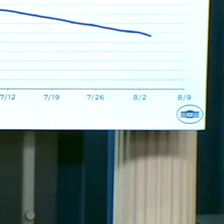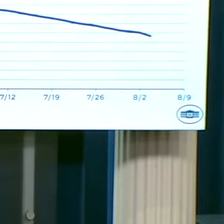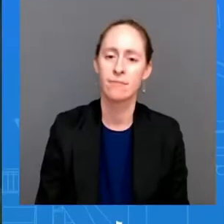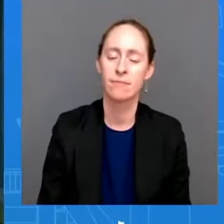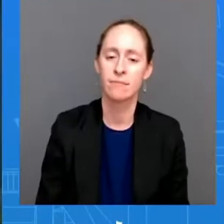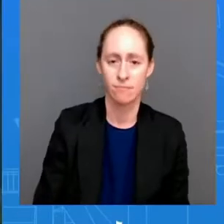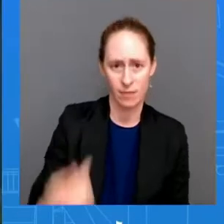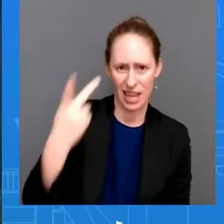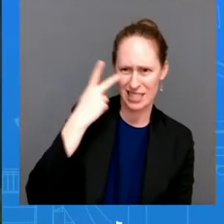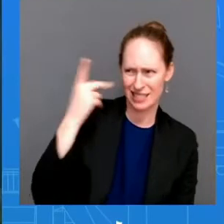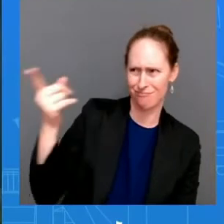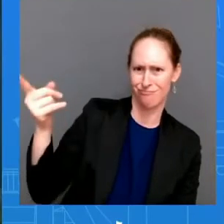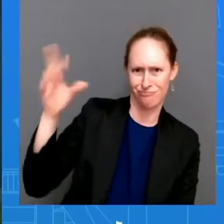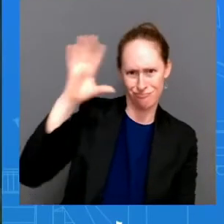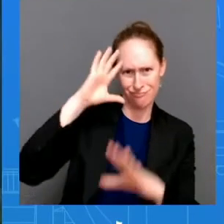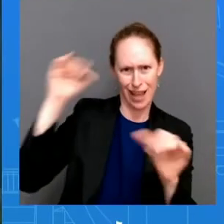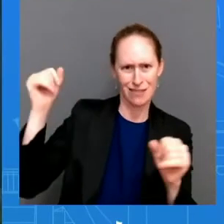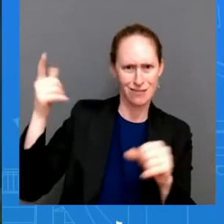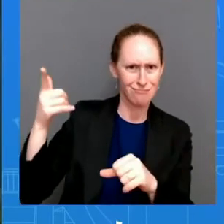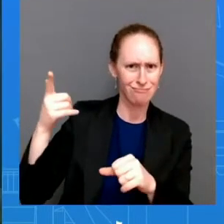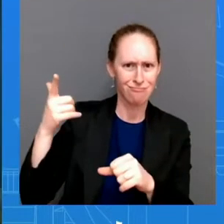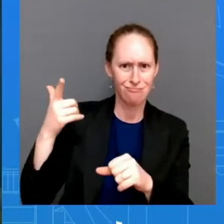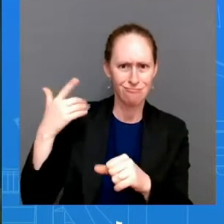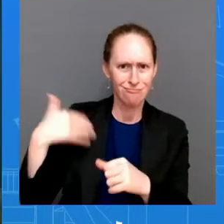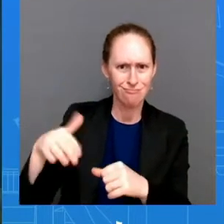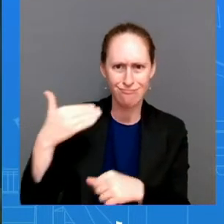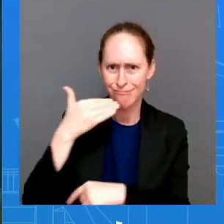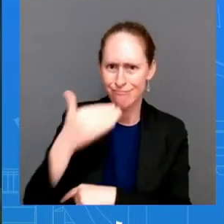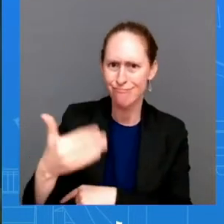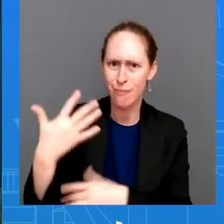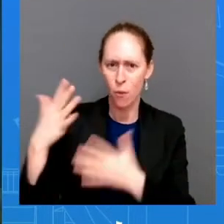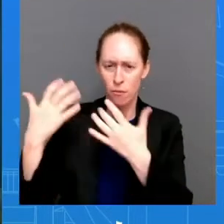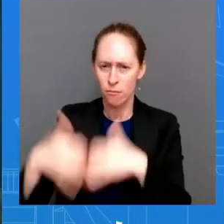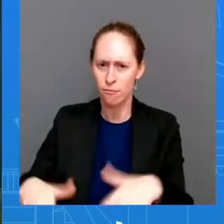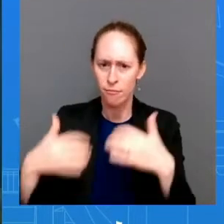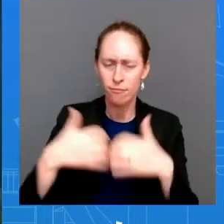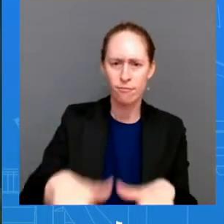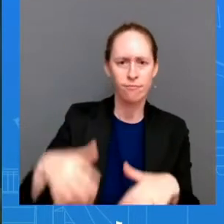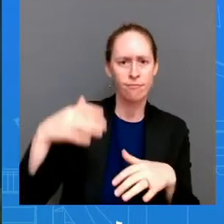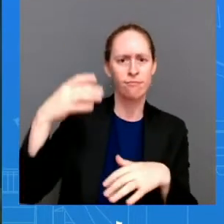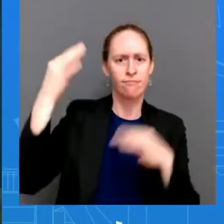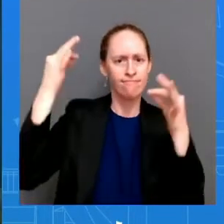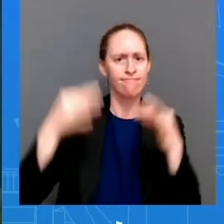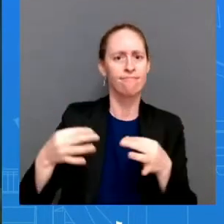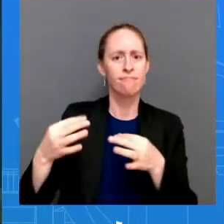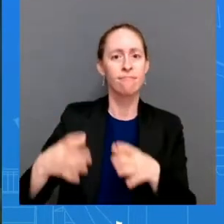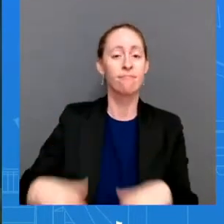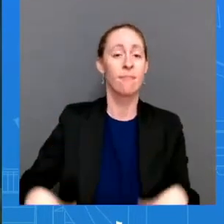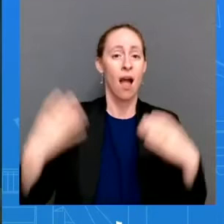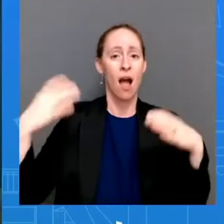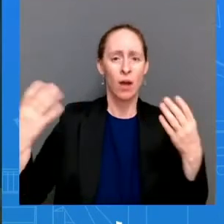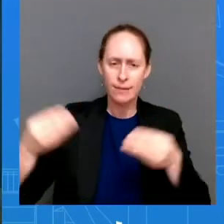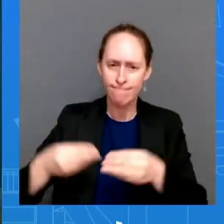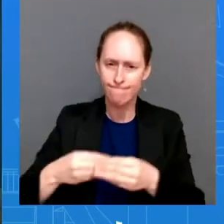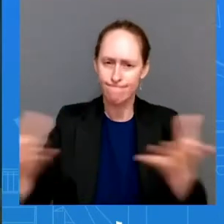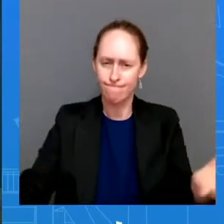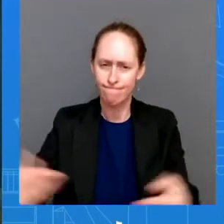think about how he was able to rally our allies to do 240 million.